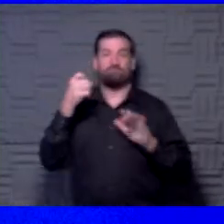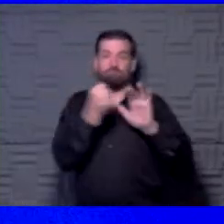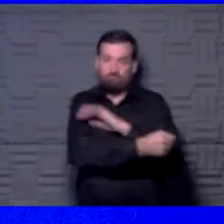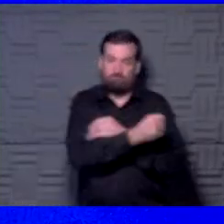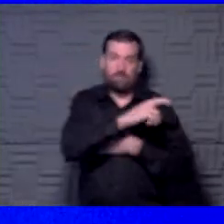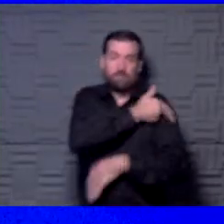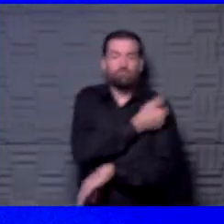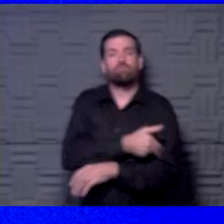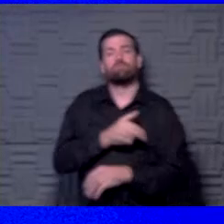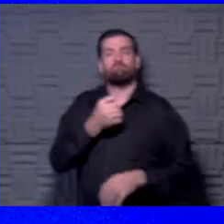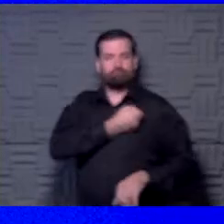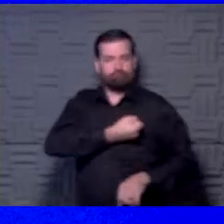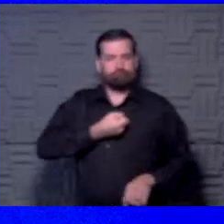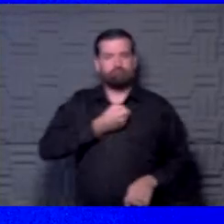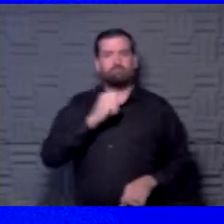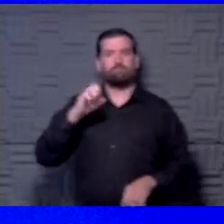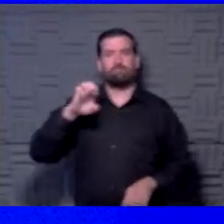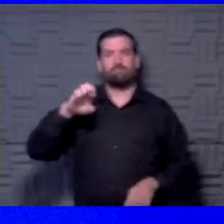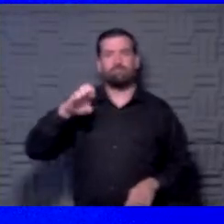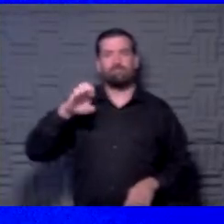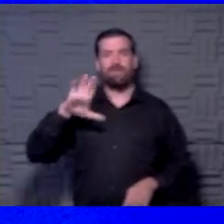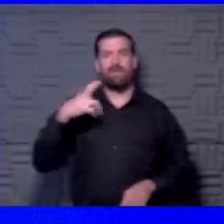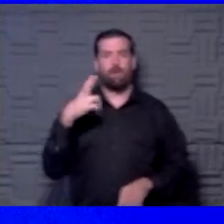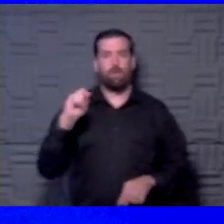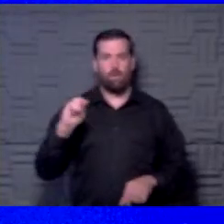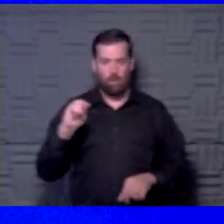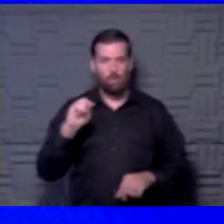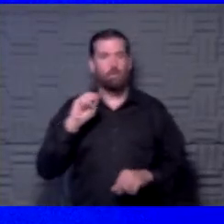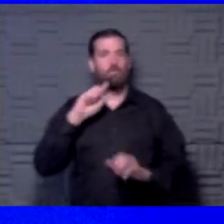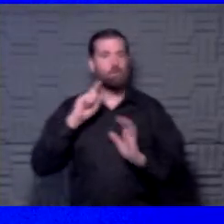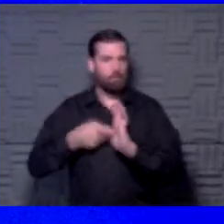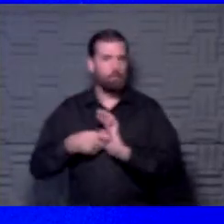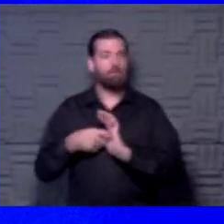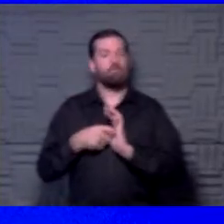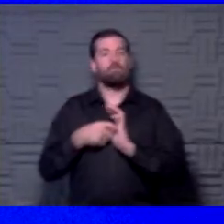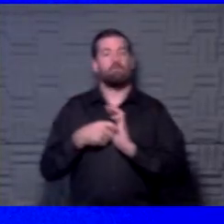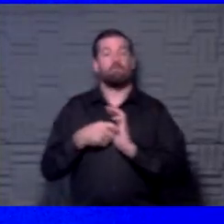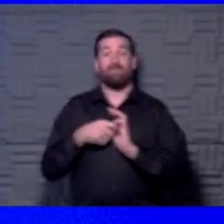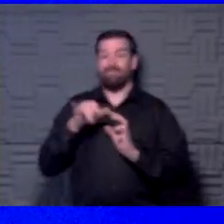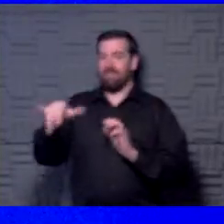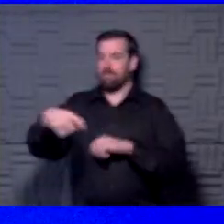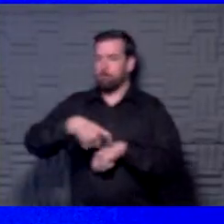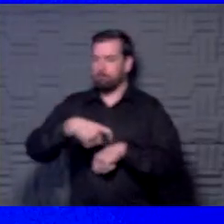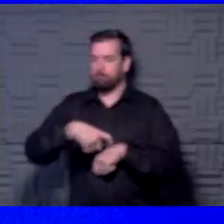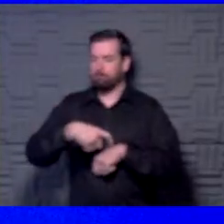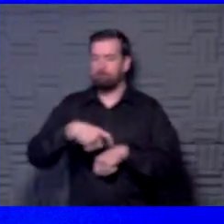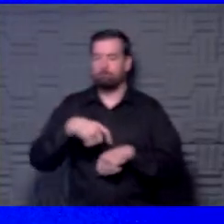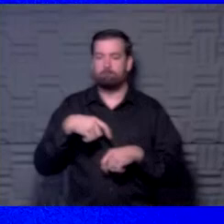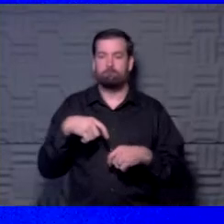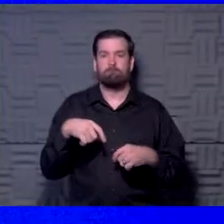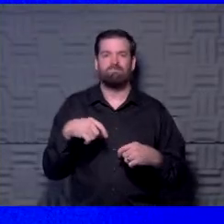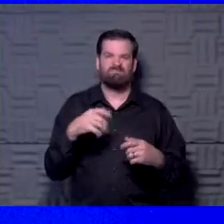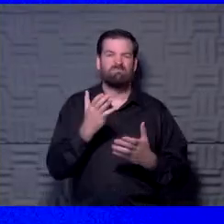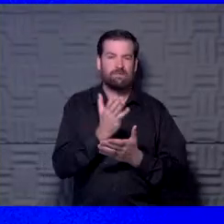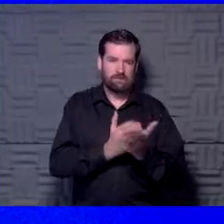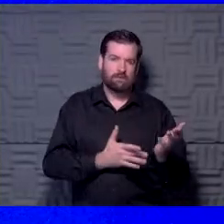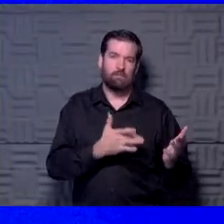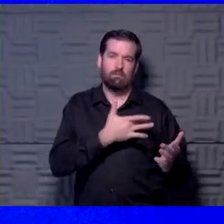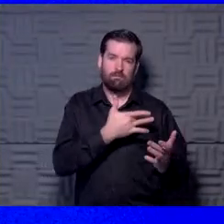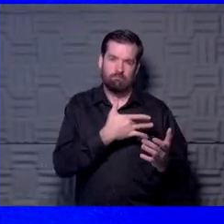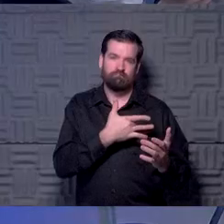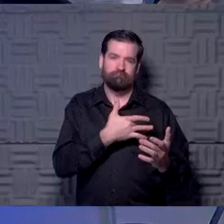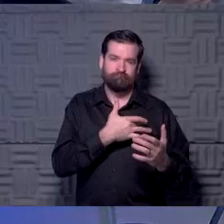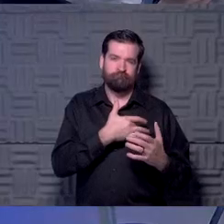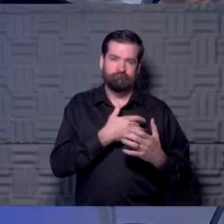get echoes on them, echocardiograms frequently. And a lot of them do show, you know, certainly evidence at that time of acute illness, some heart dysfunction as